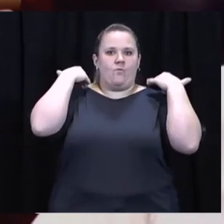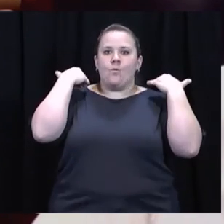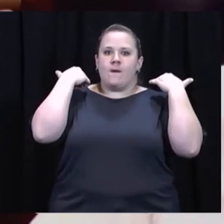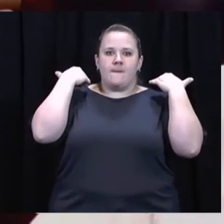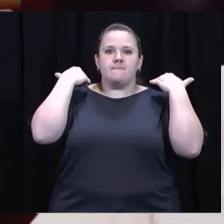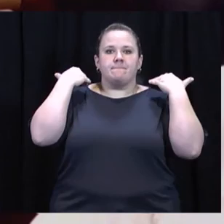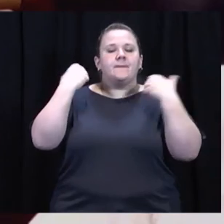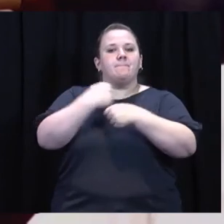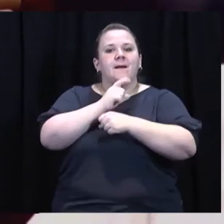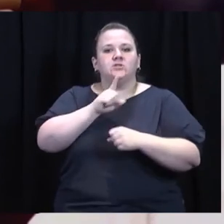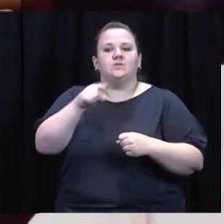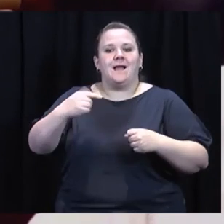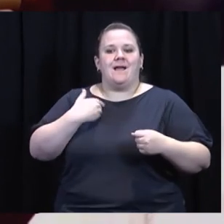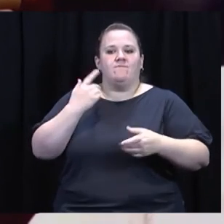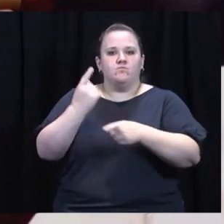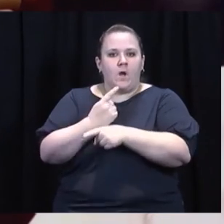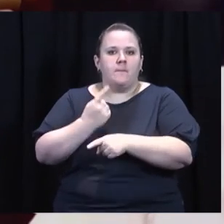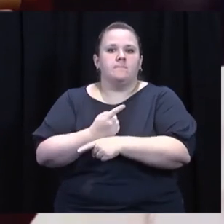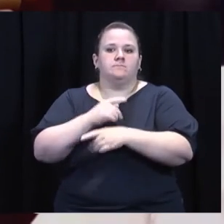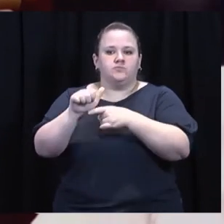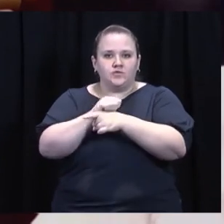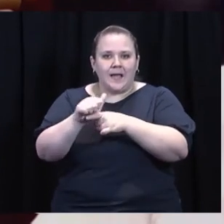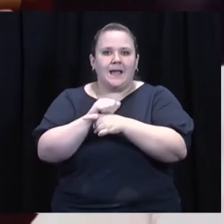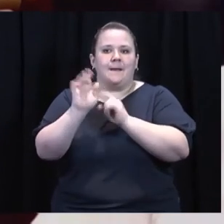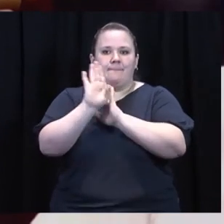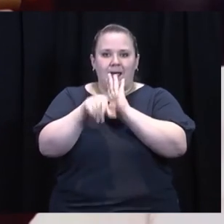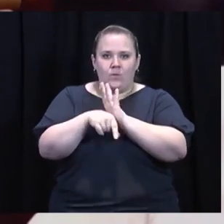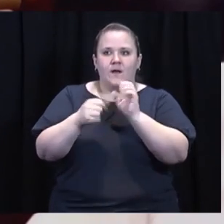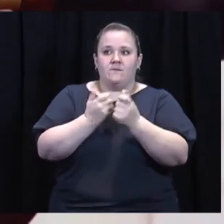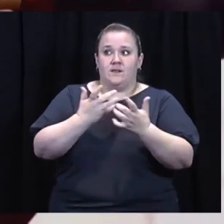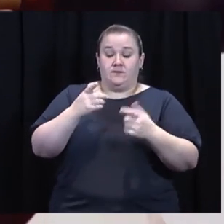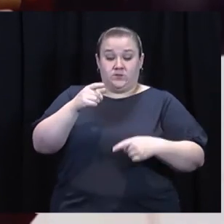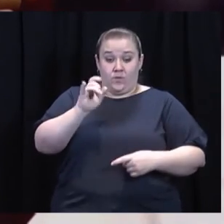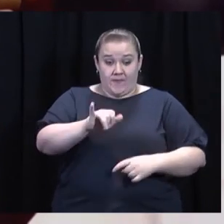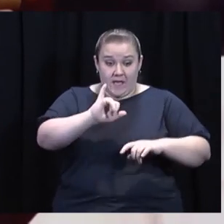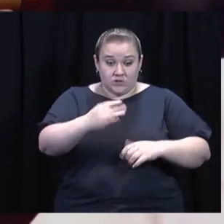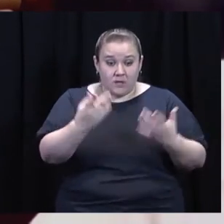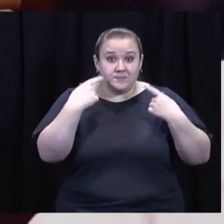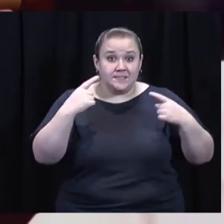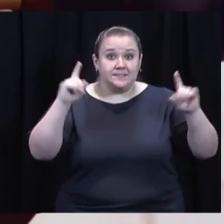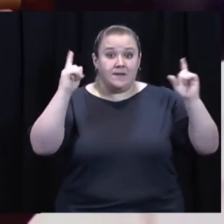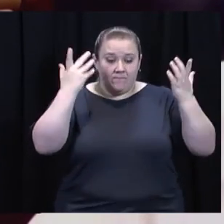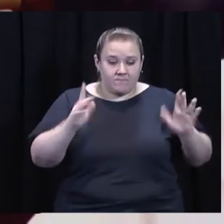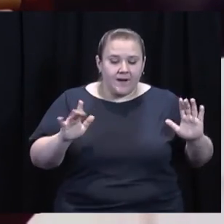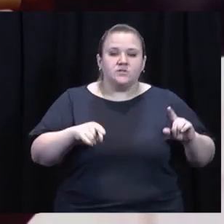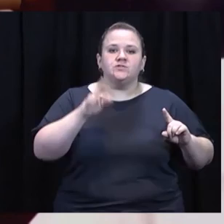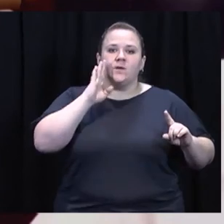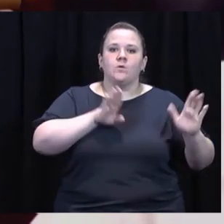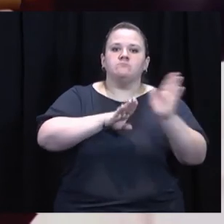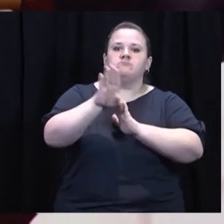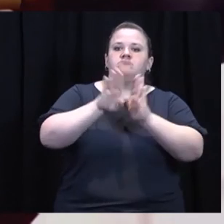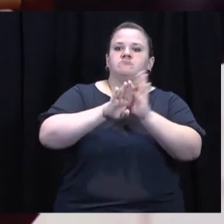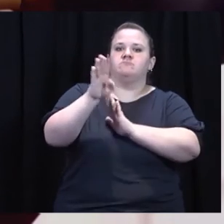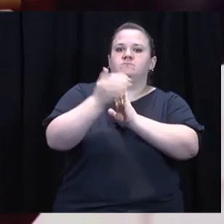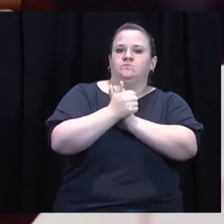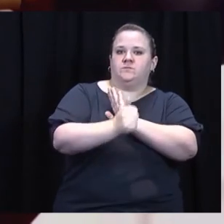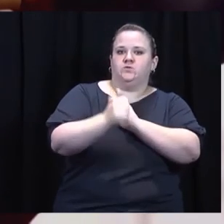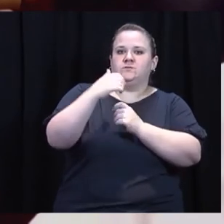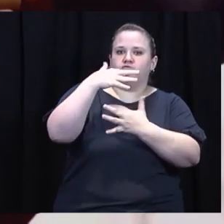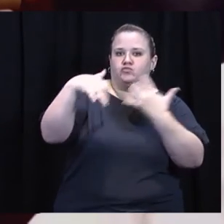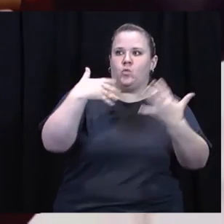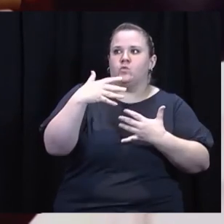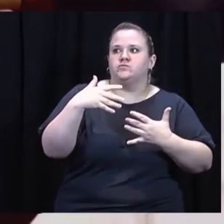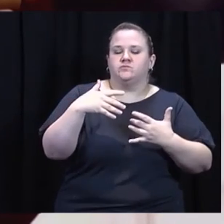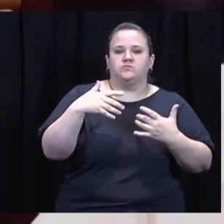training, the background to be able to do those jobs. Once they've been successful in that, they continue to develop